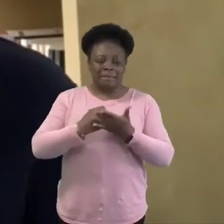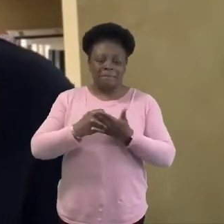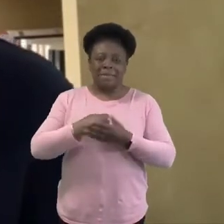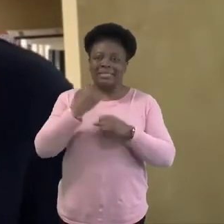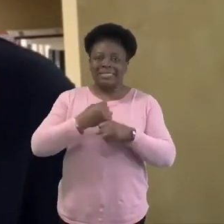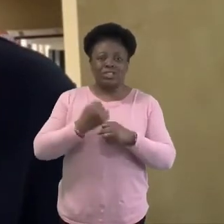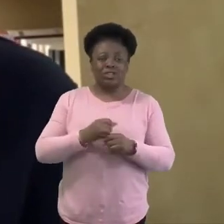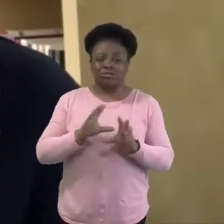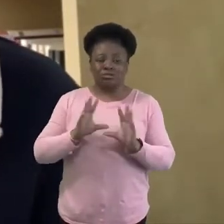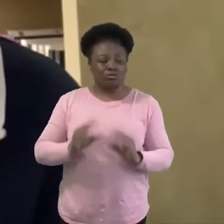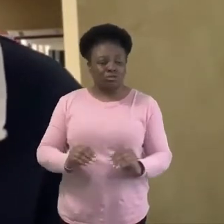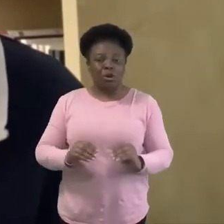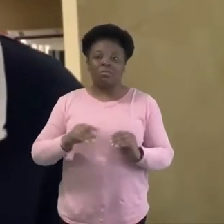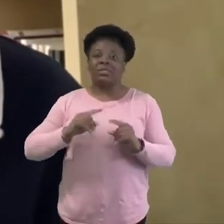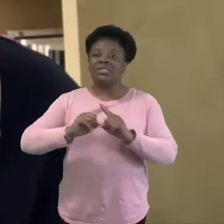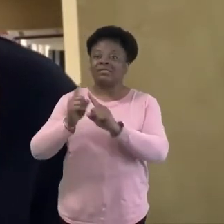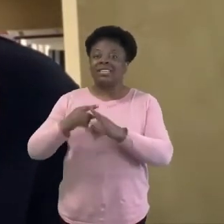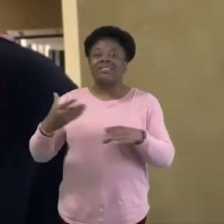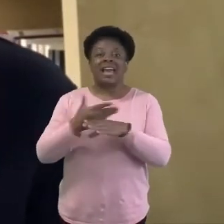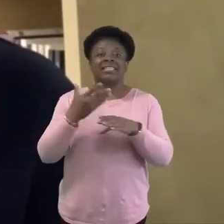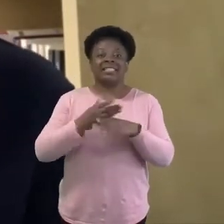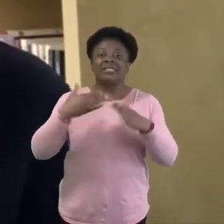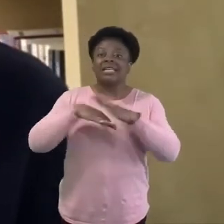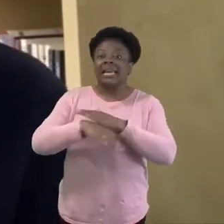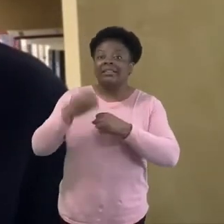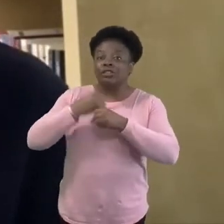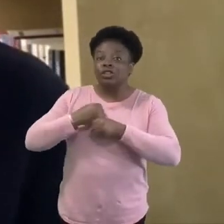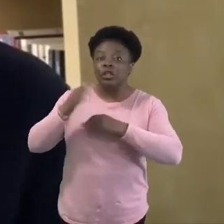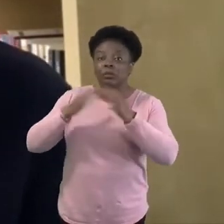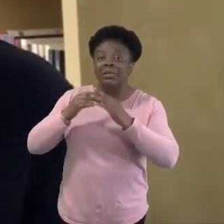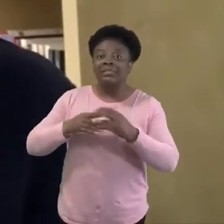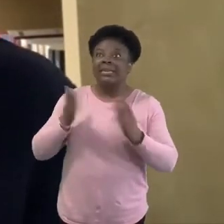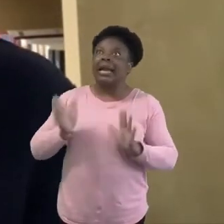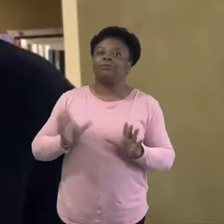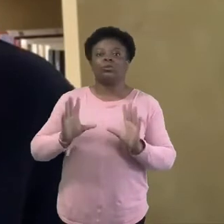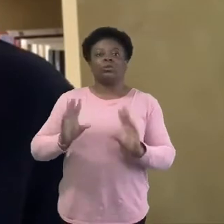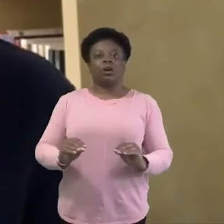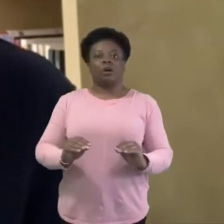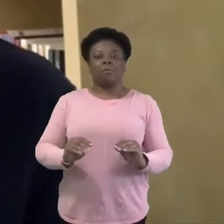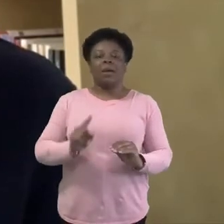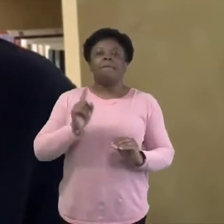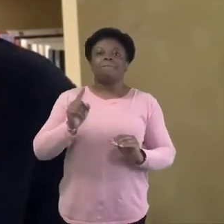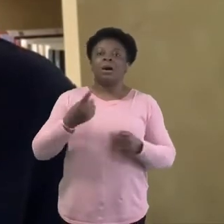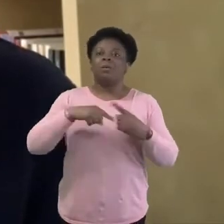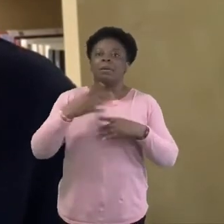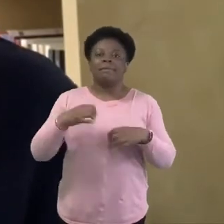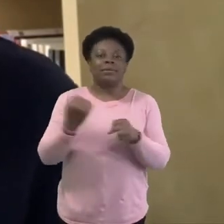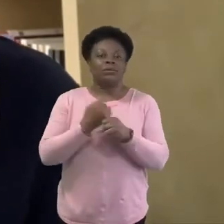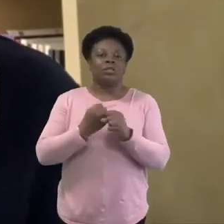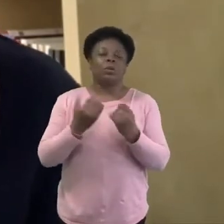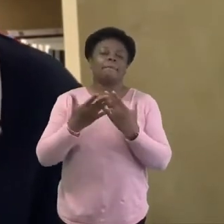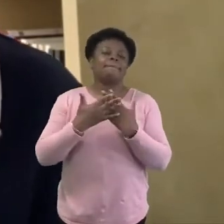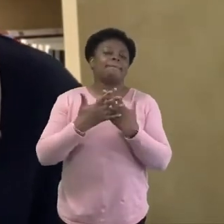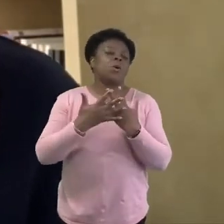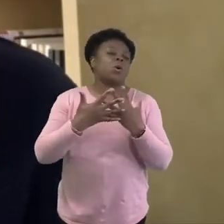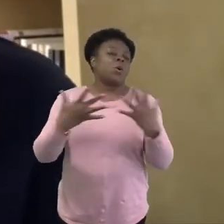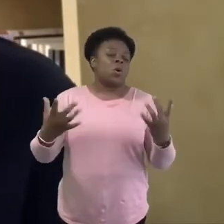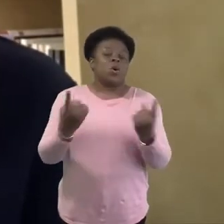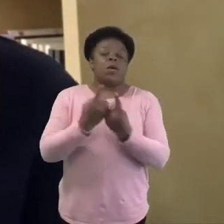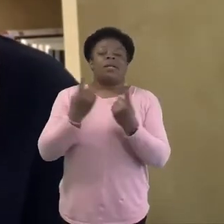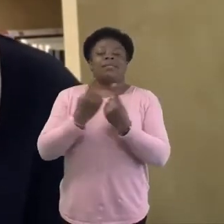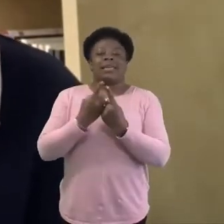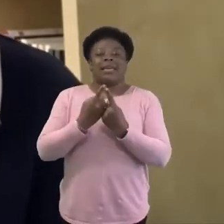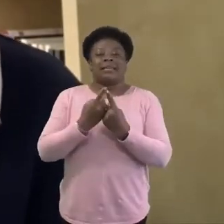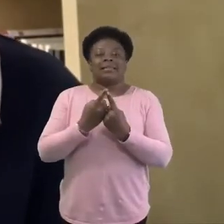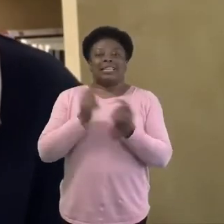activities that take place in the building. But we've been able to do so many more things that have made us think outside